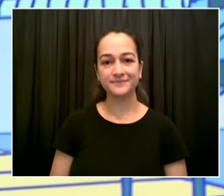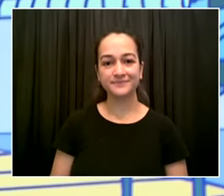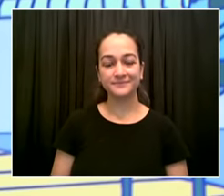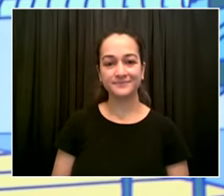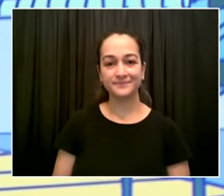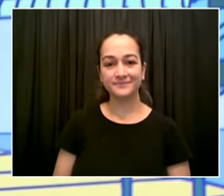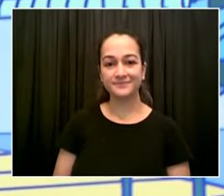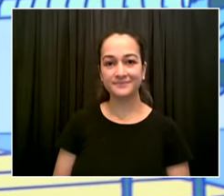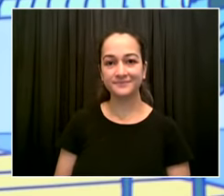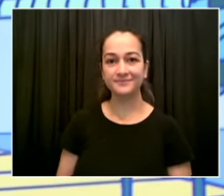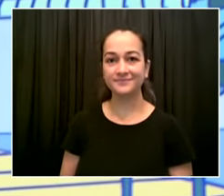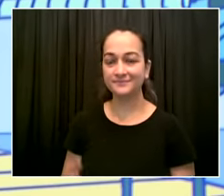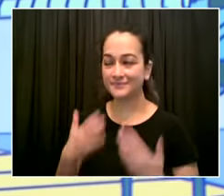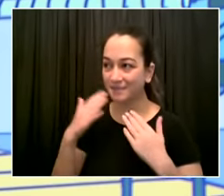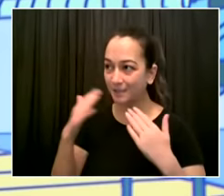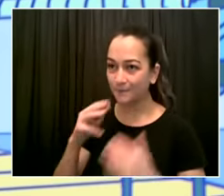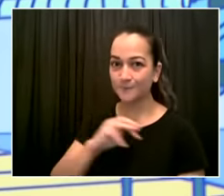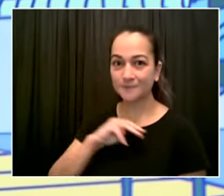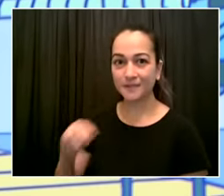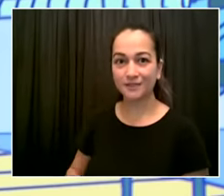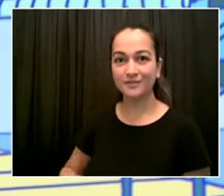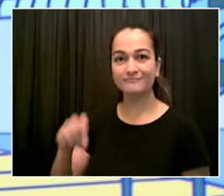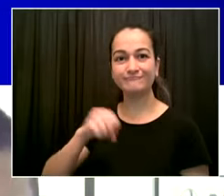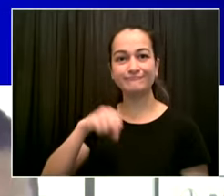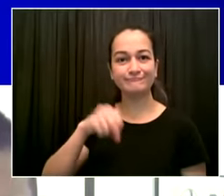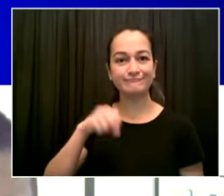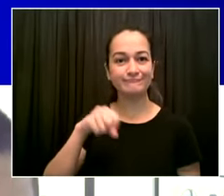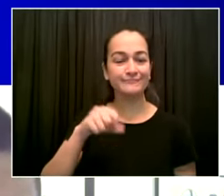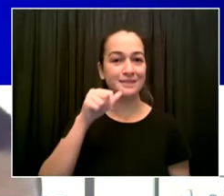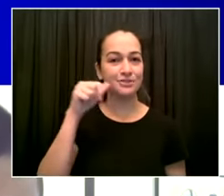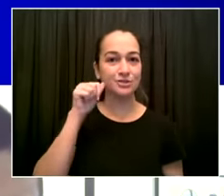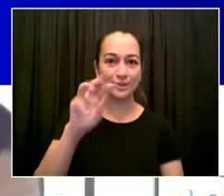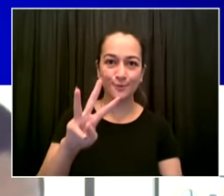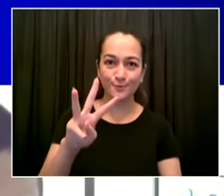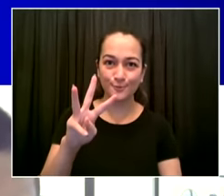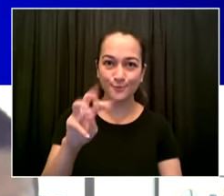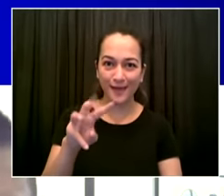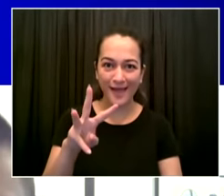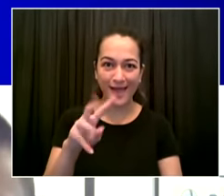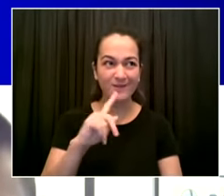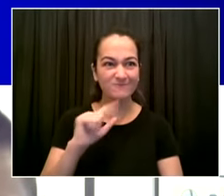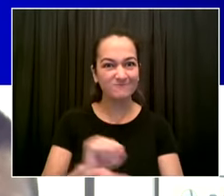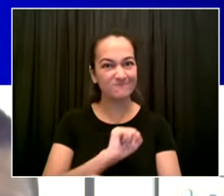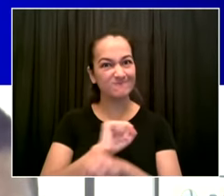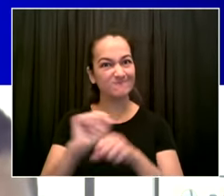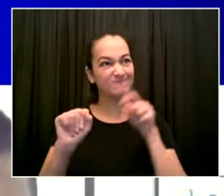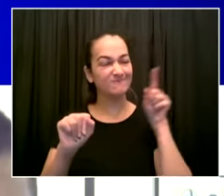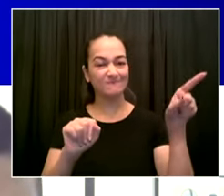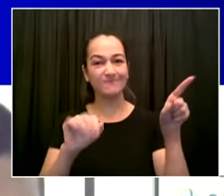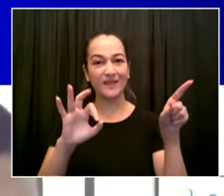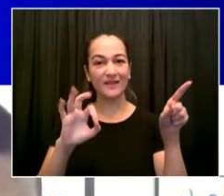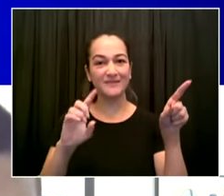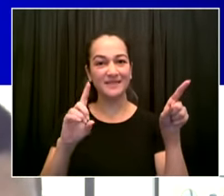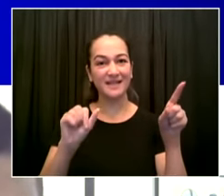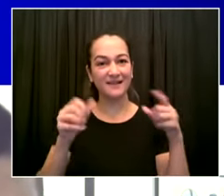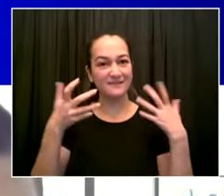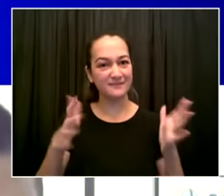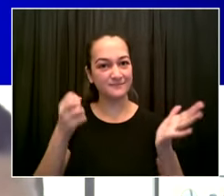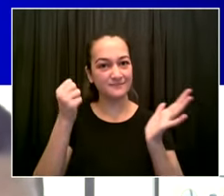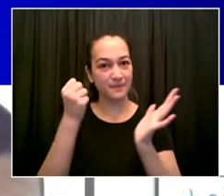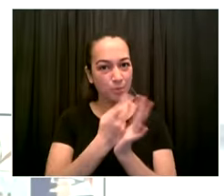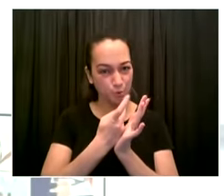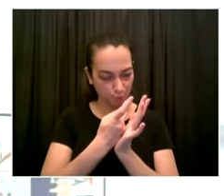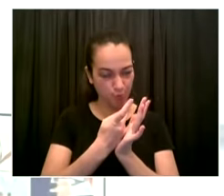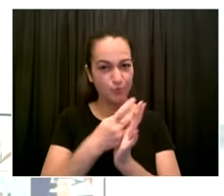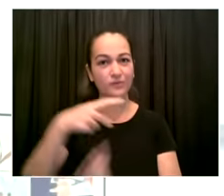important step forward yesterday with that full fda approval of the pfizer covet 19 vaccine for people 16 years